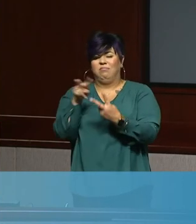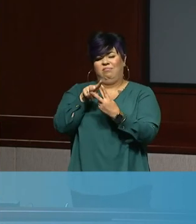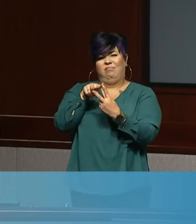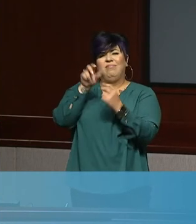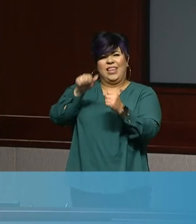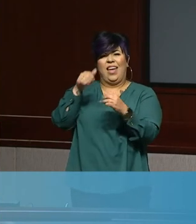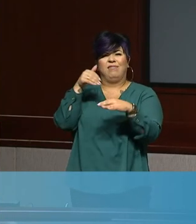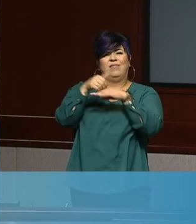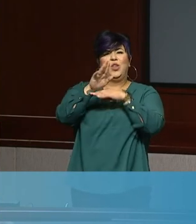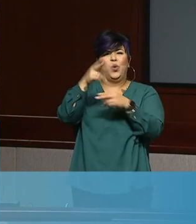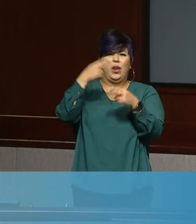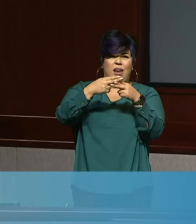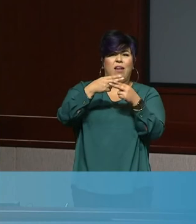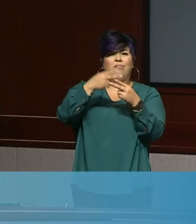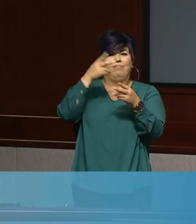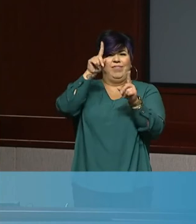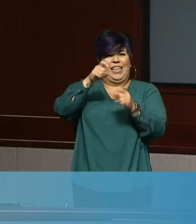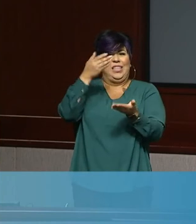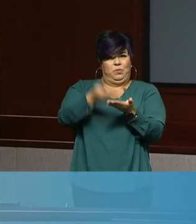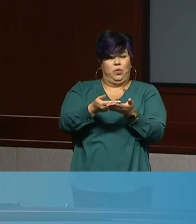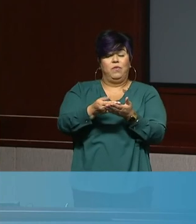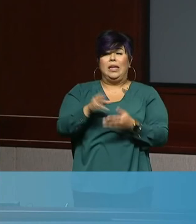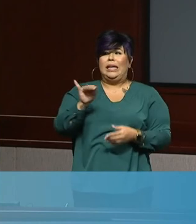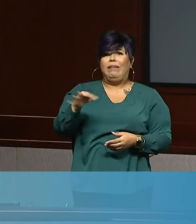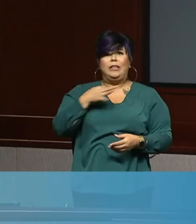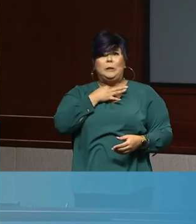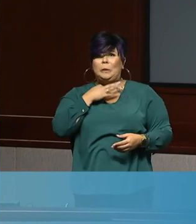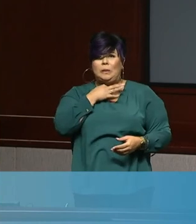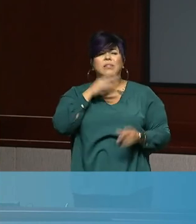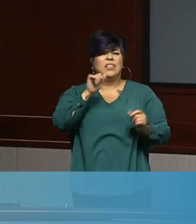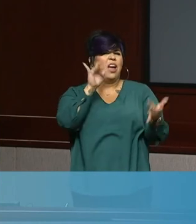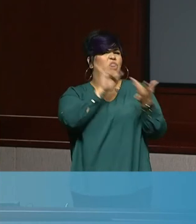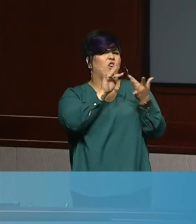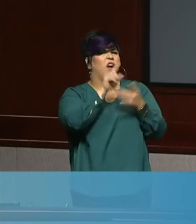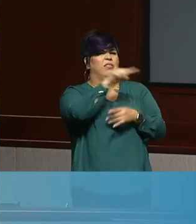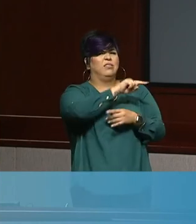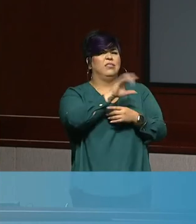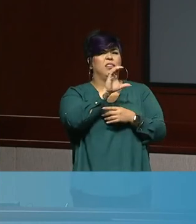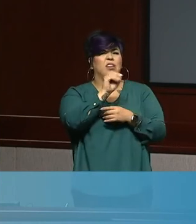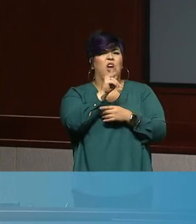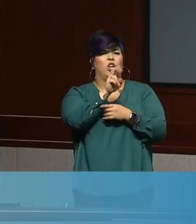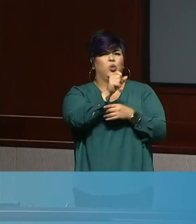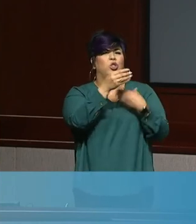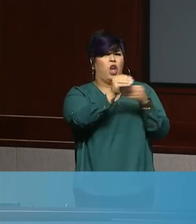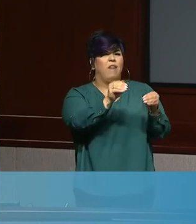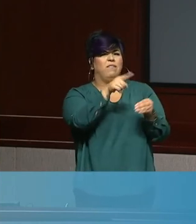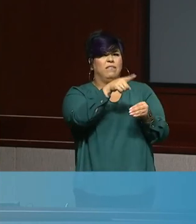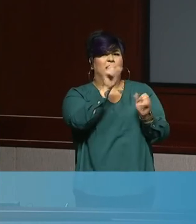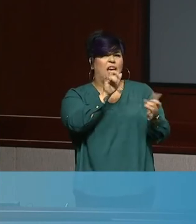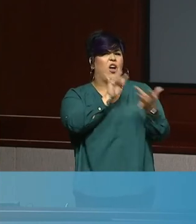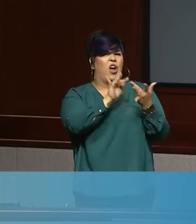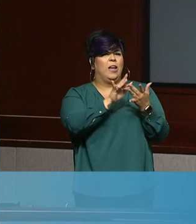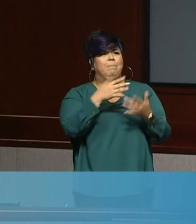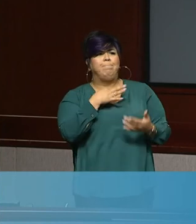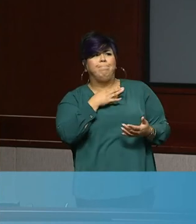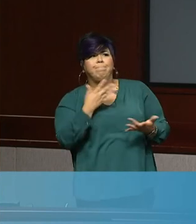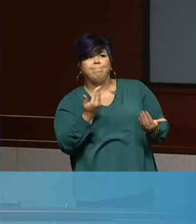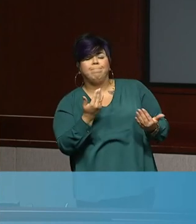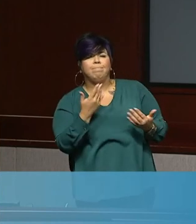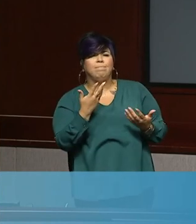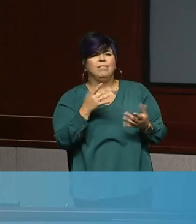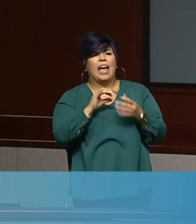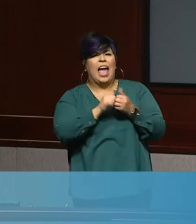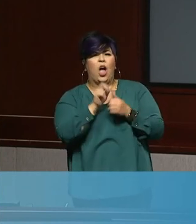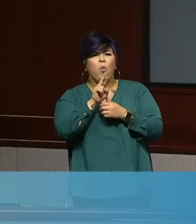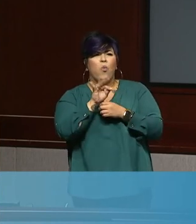simply, if you have more questions about this, simply call the Condors front office and any of those people there that answer the phone will